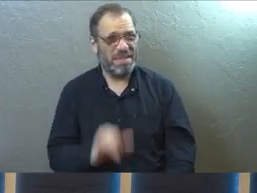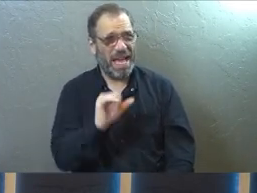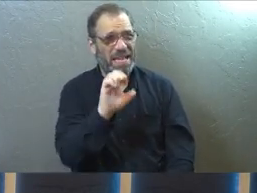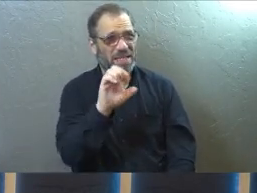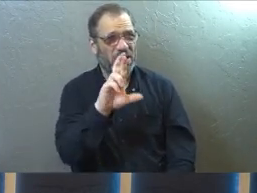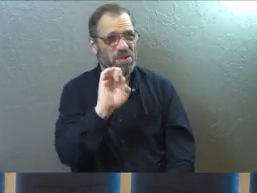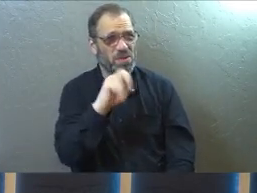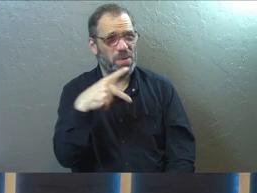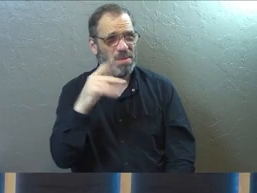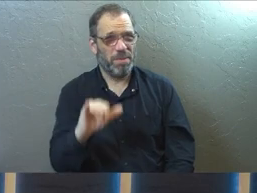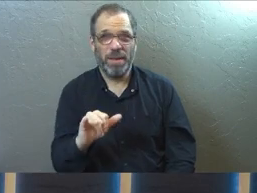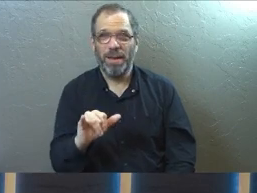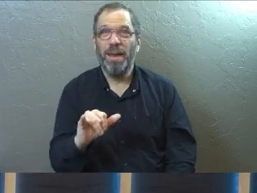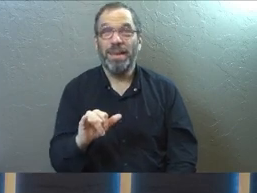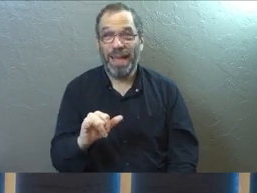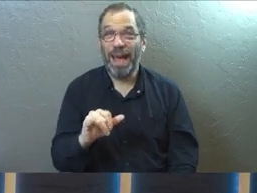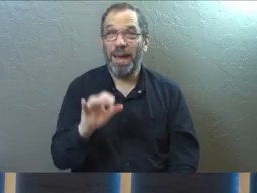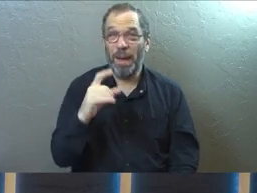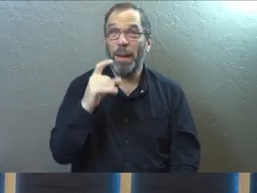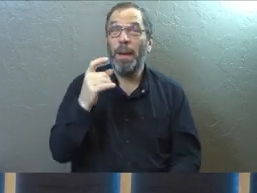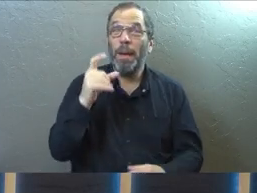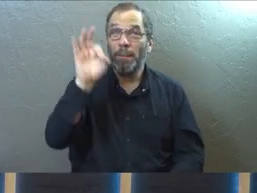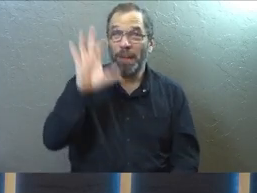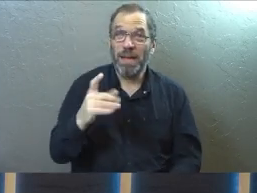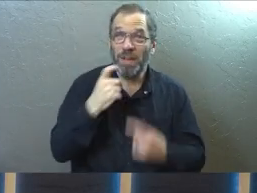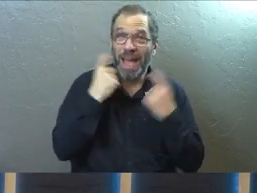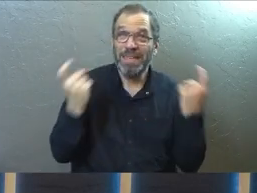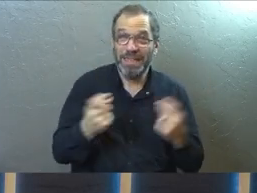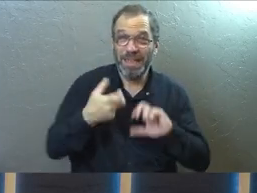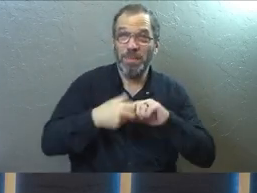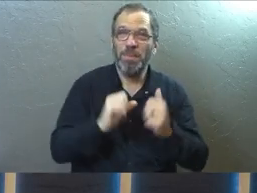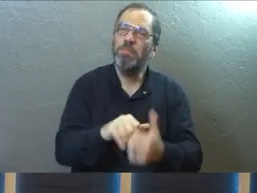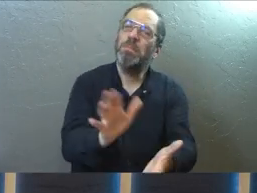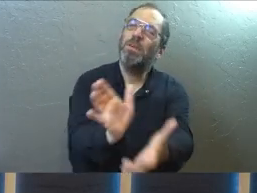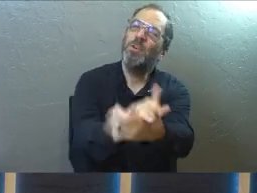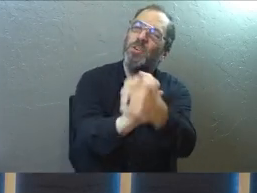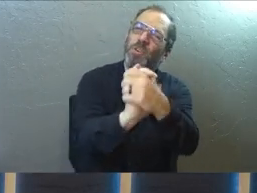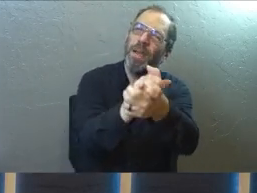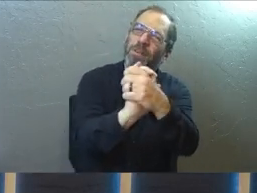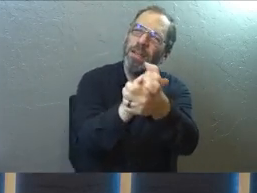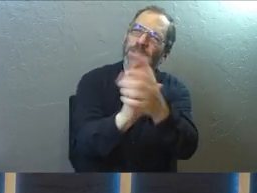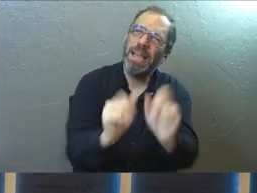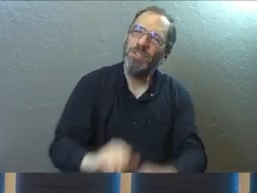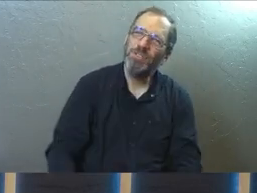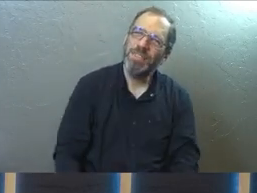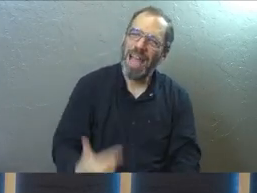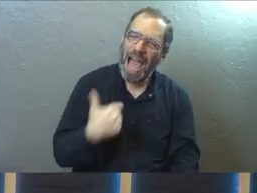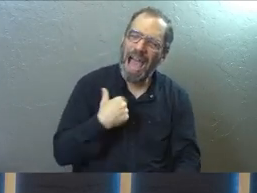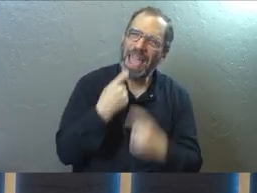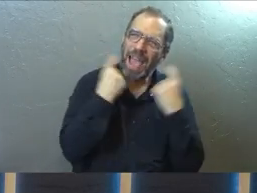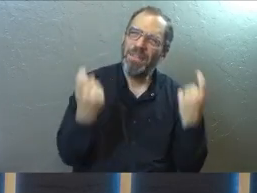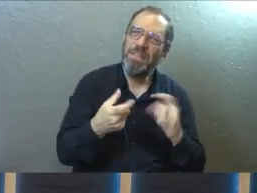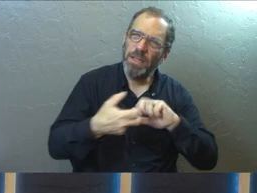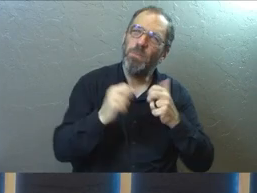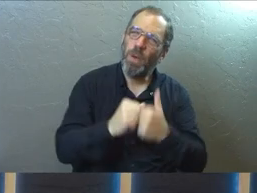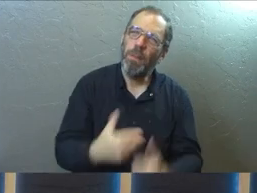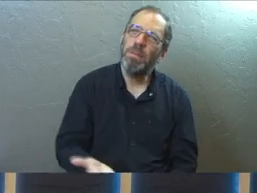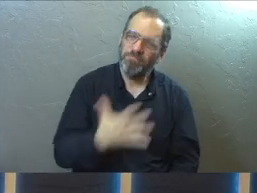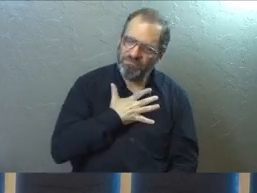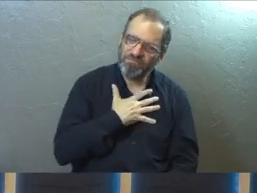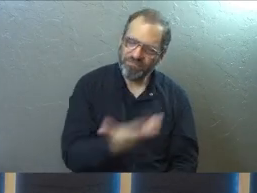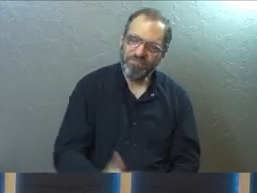If you didn't know that your pastor has a sin problem, congratulations. I do. Uh,